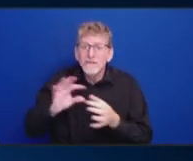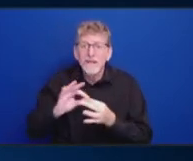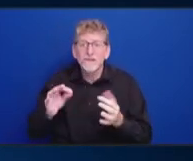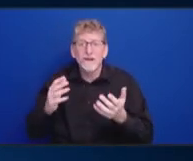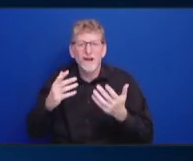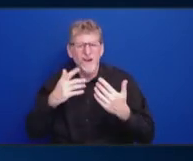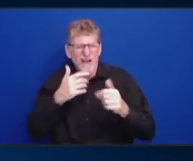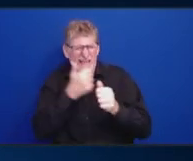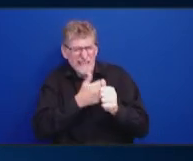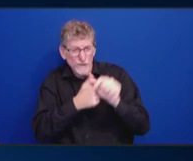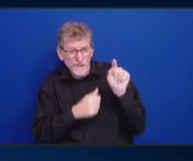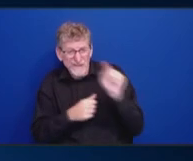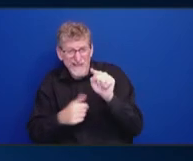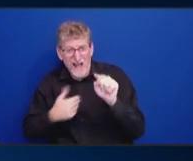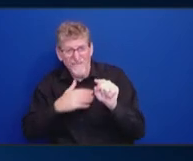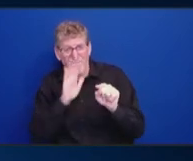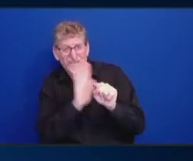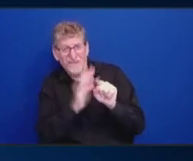Exactly.